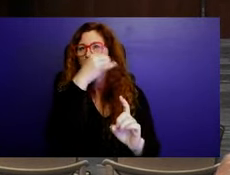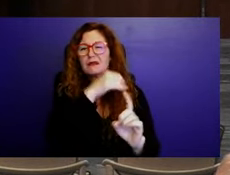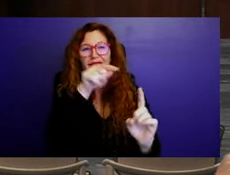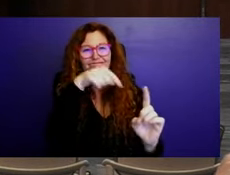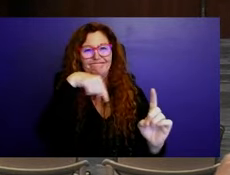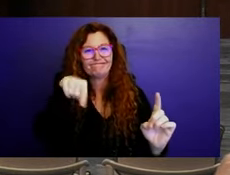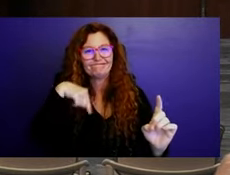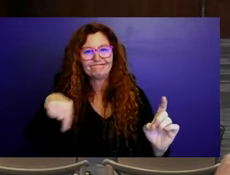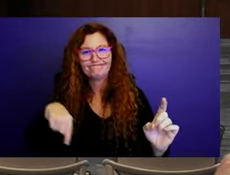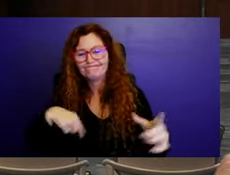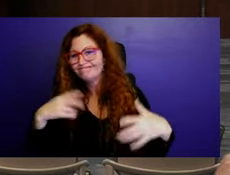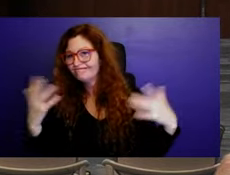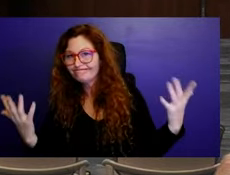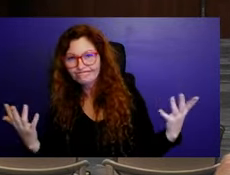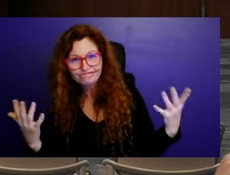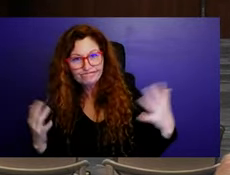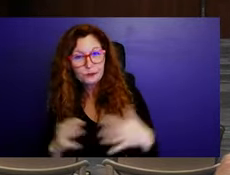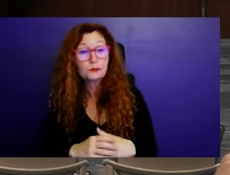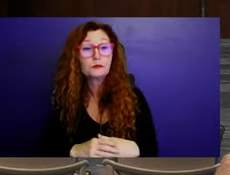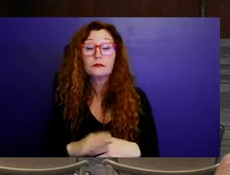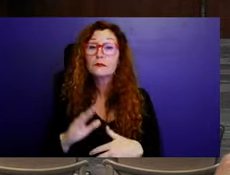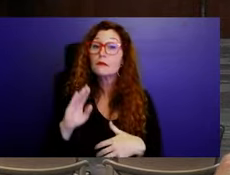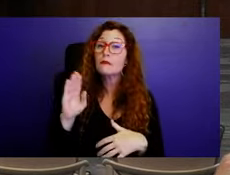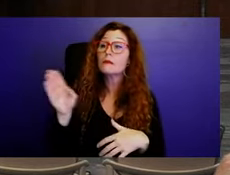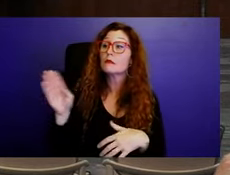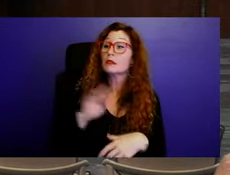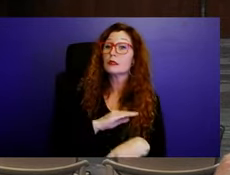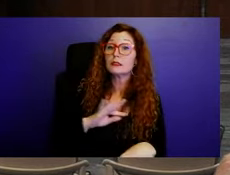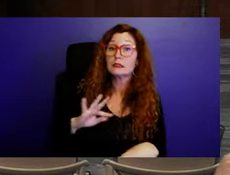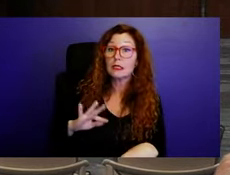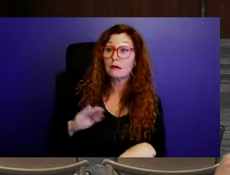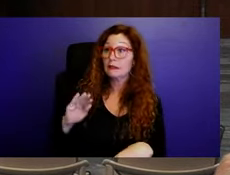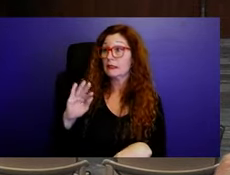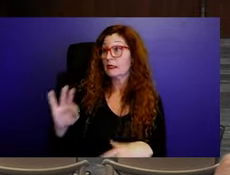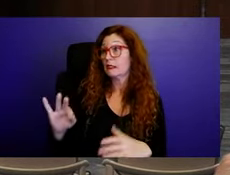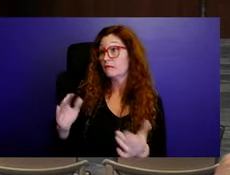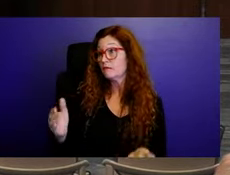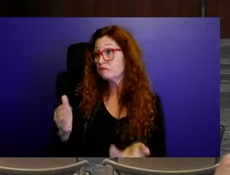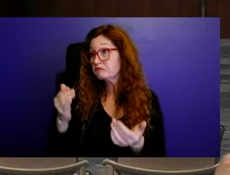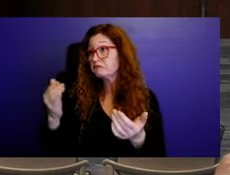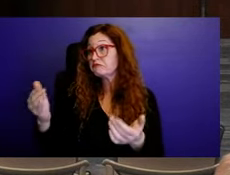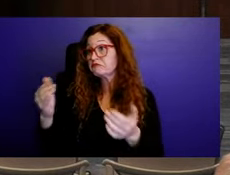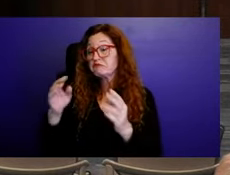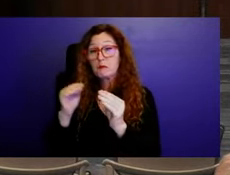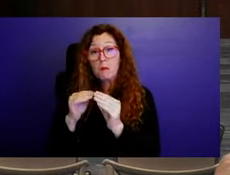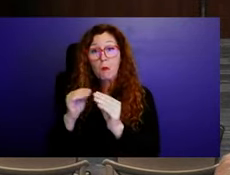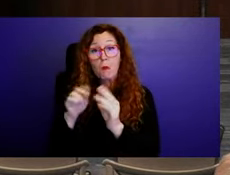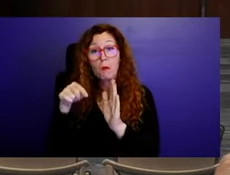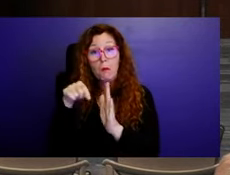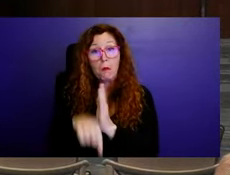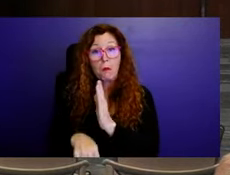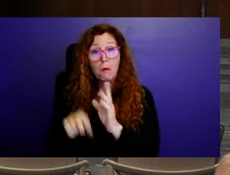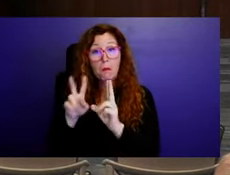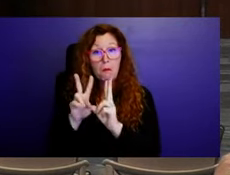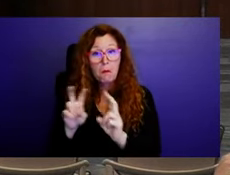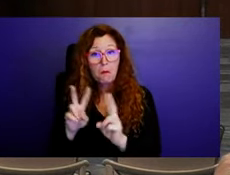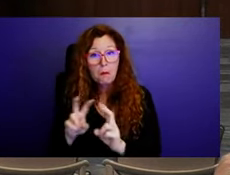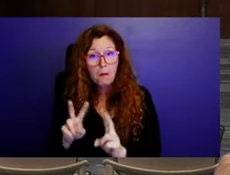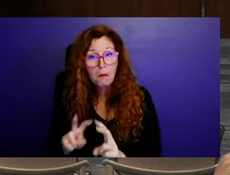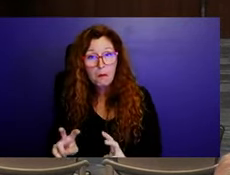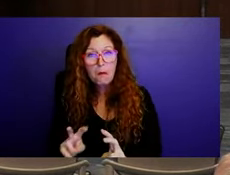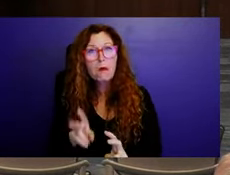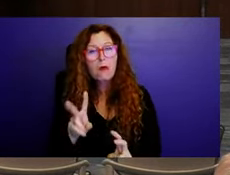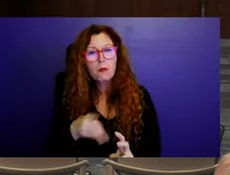a feasibility plan per se, to do a feasibility on both zones so that we can look at